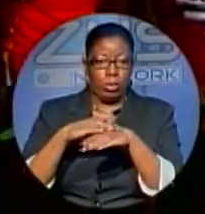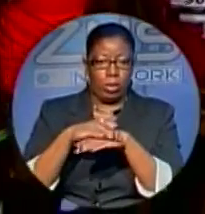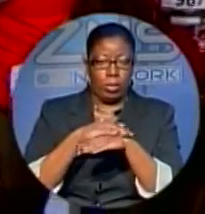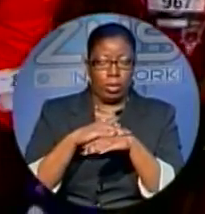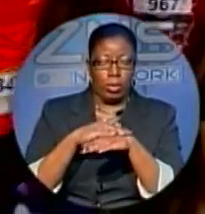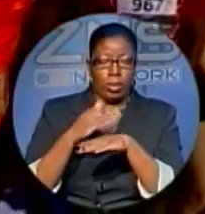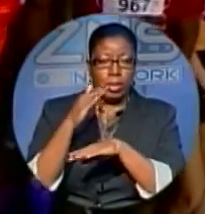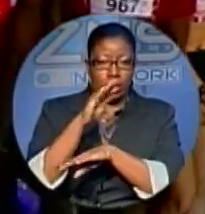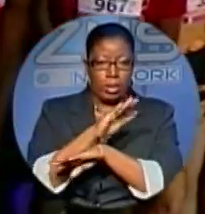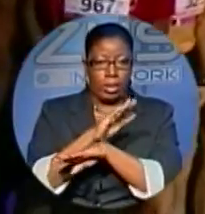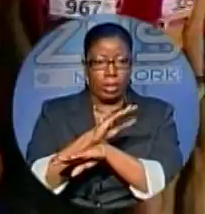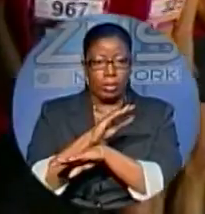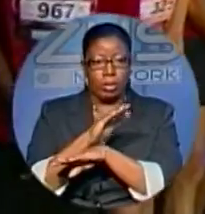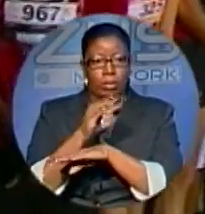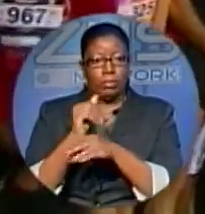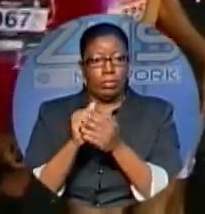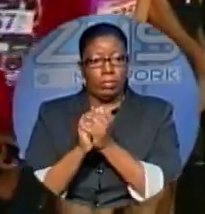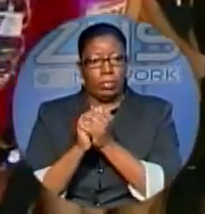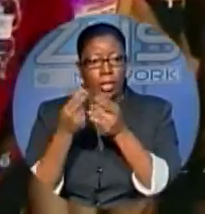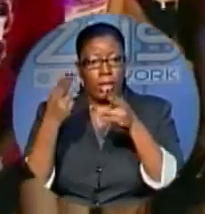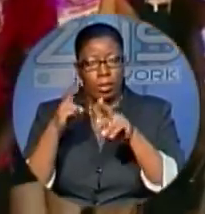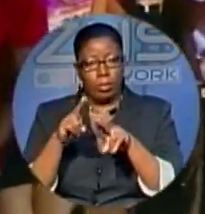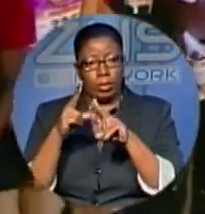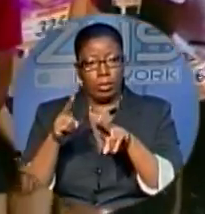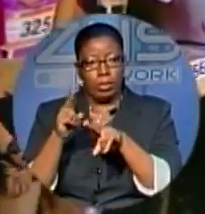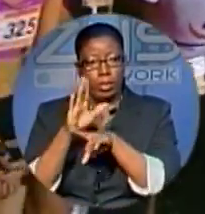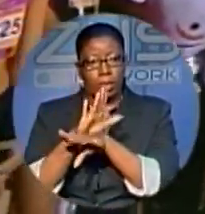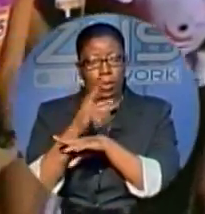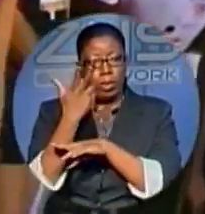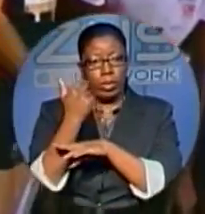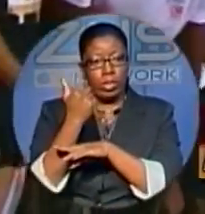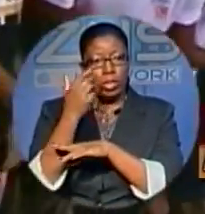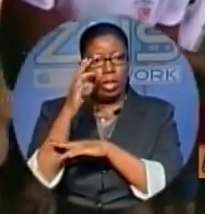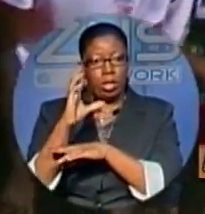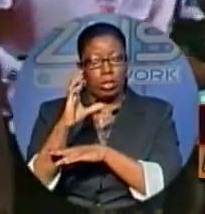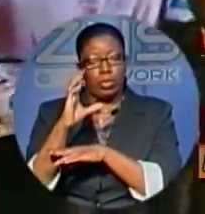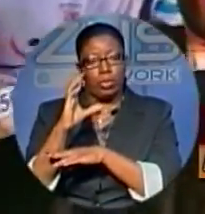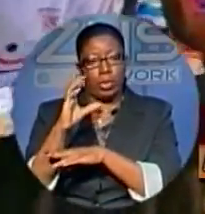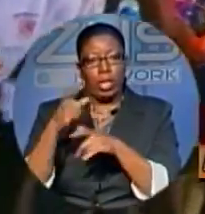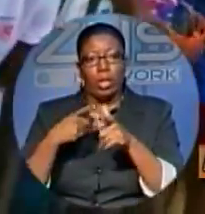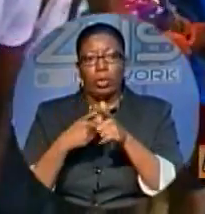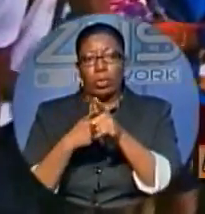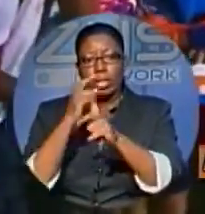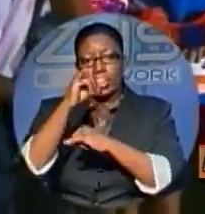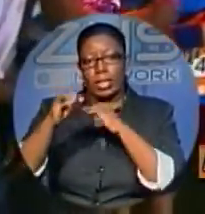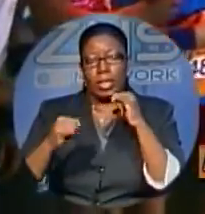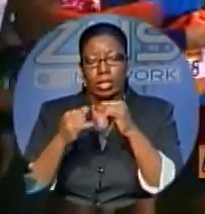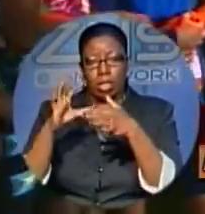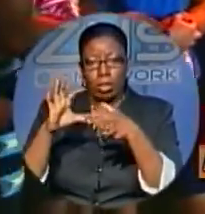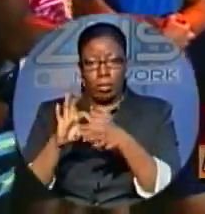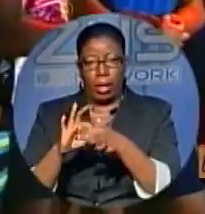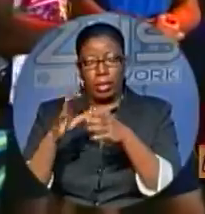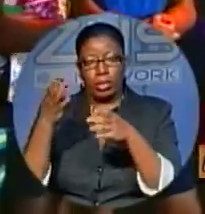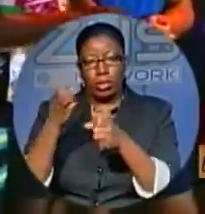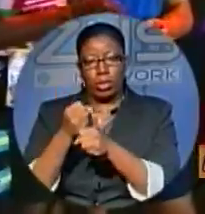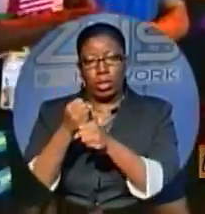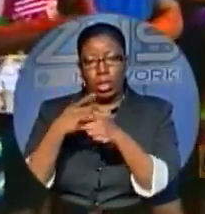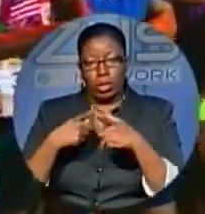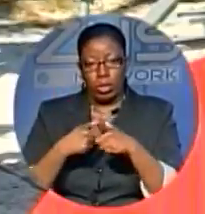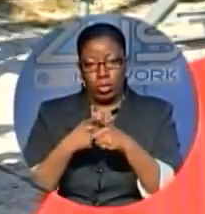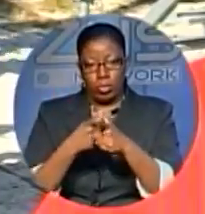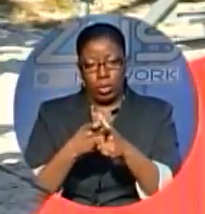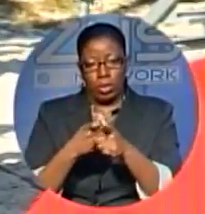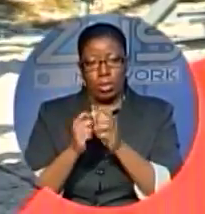This morning, Marathon Bahamas got underway and in excess of 1,300 runners, both local and international combined, took to the streets to compete in the